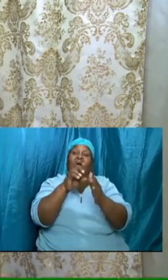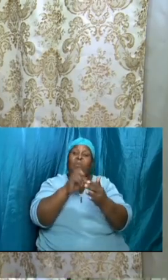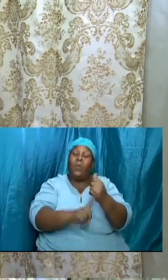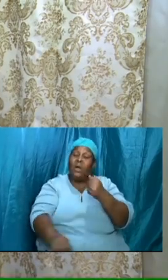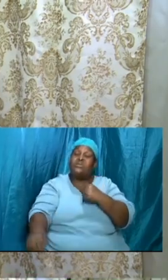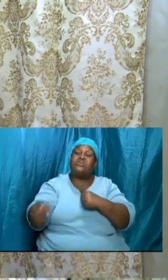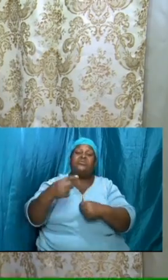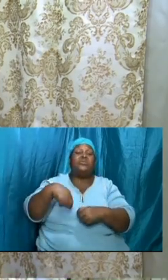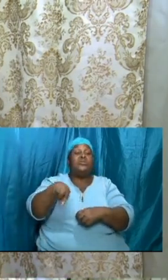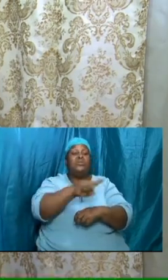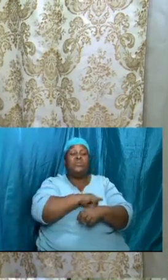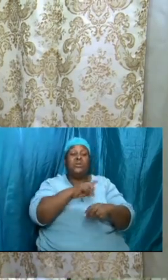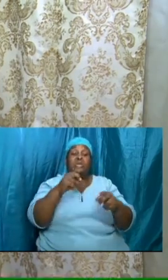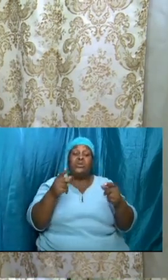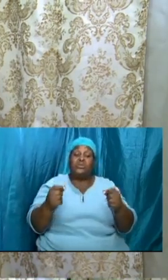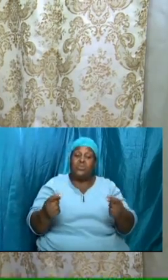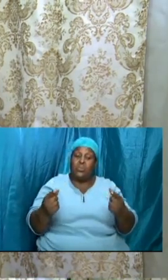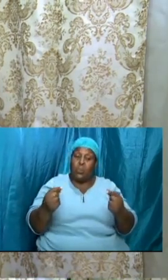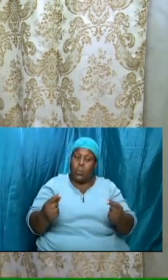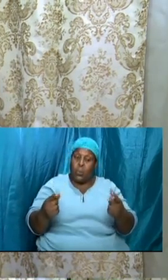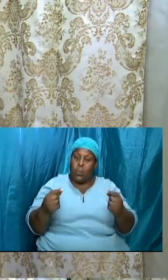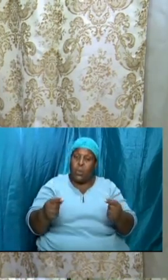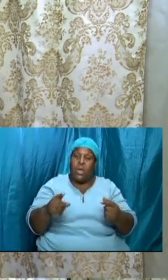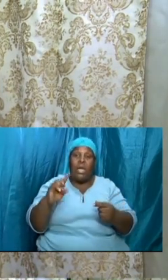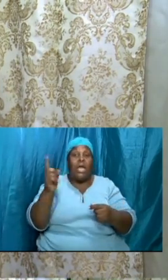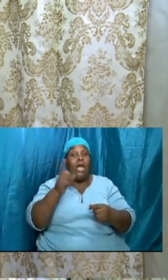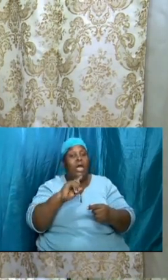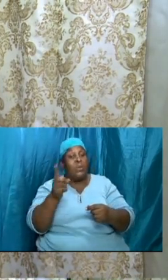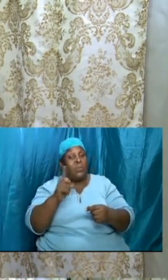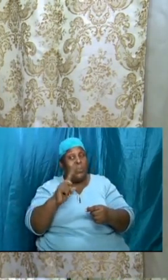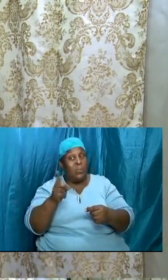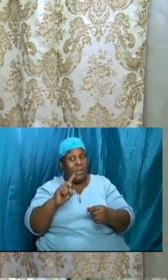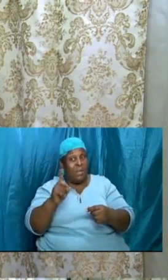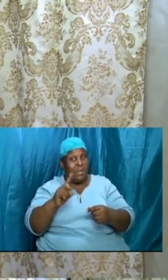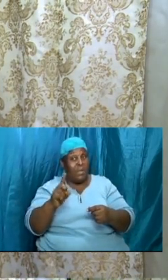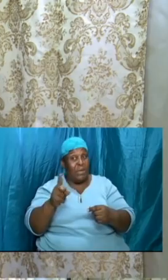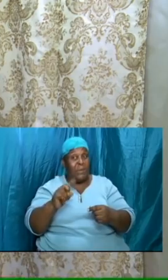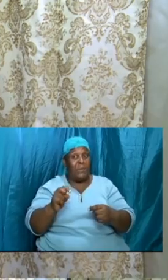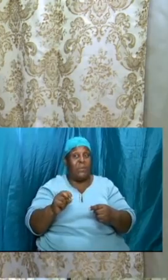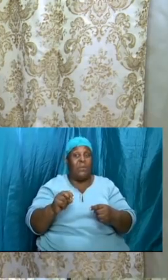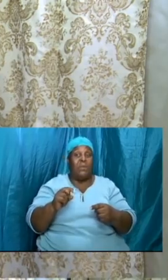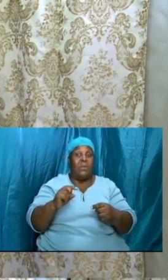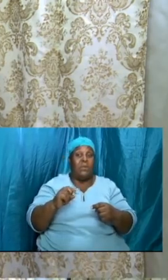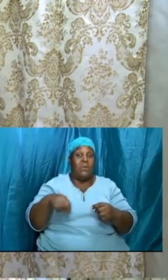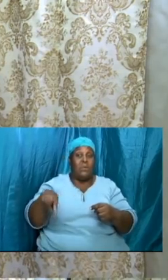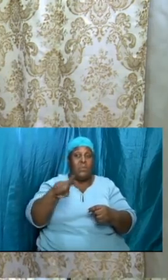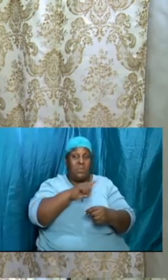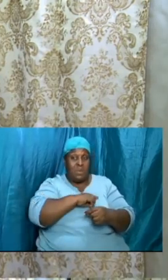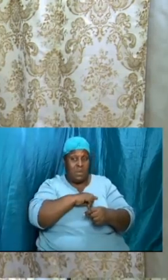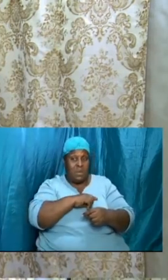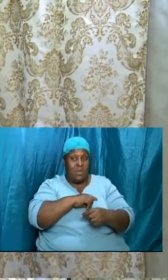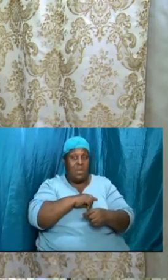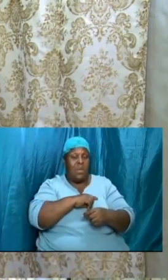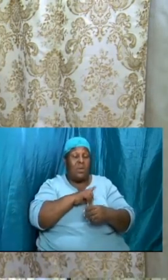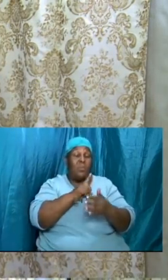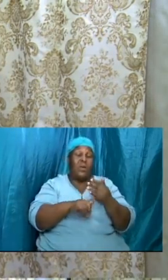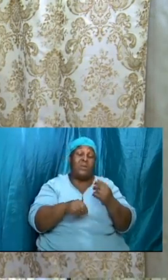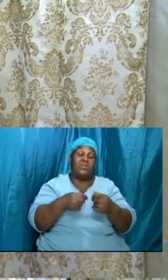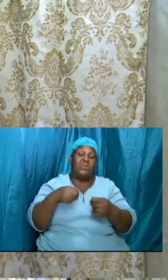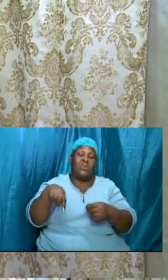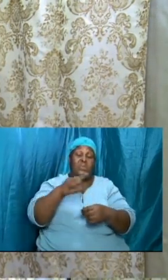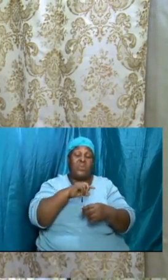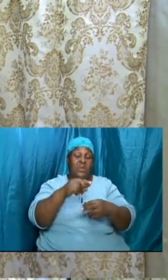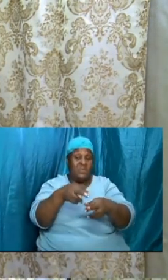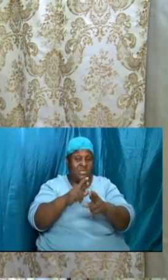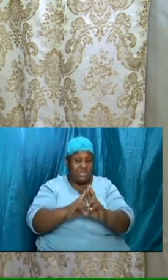um and govern where we ultimately and what we ultimately get by virtue of